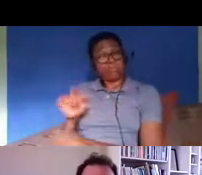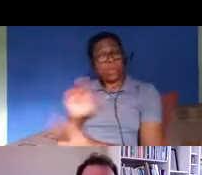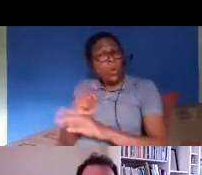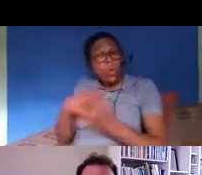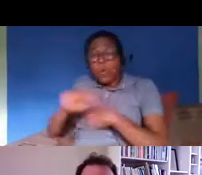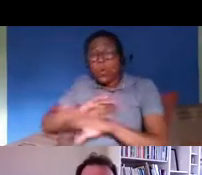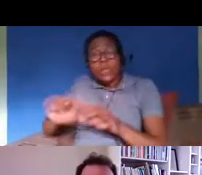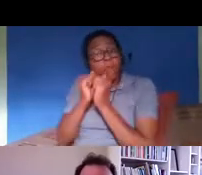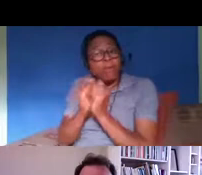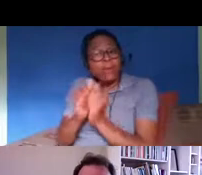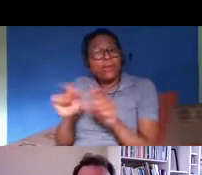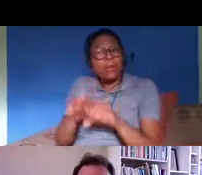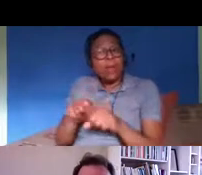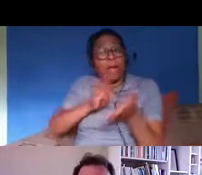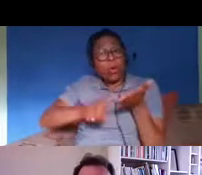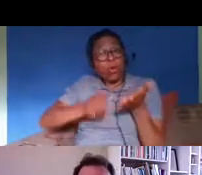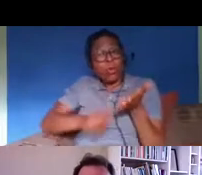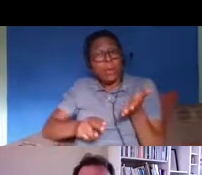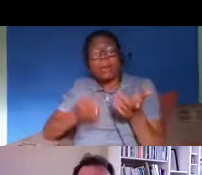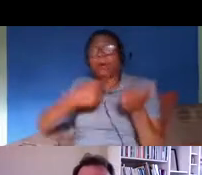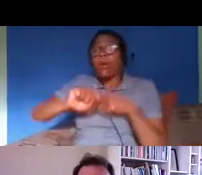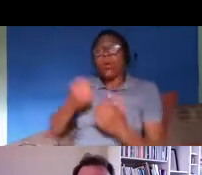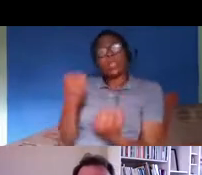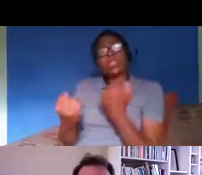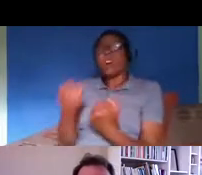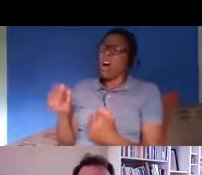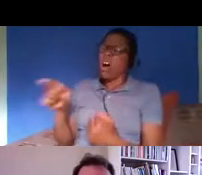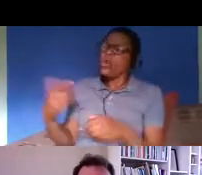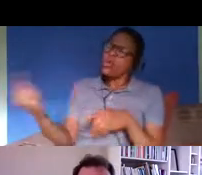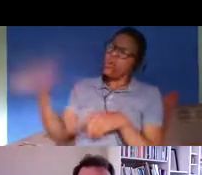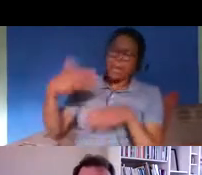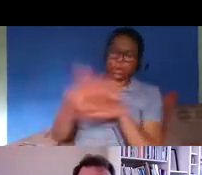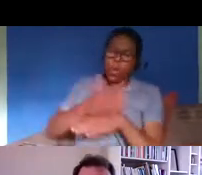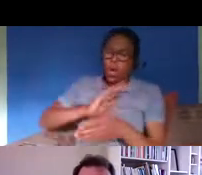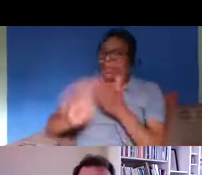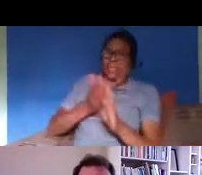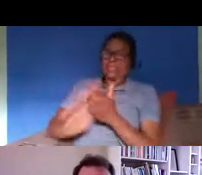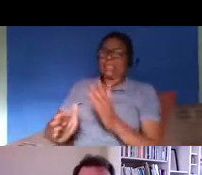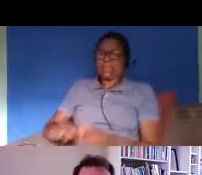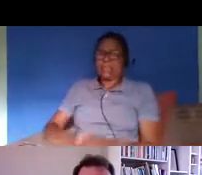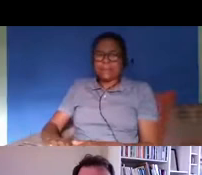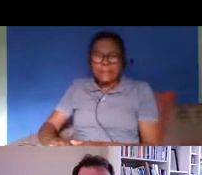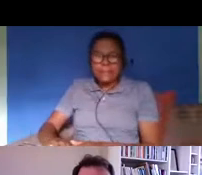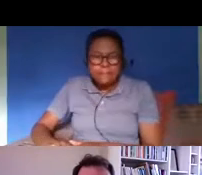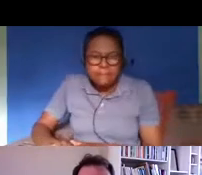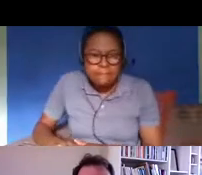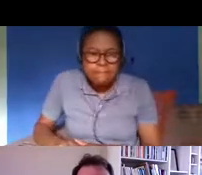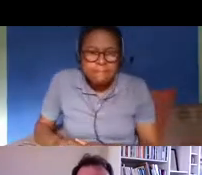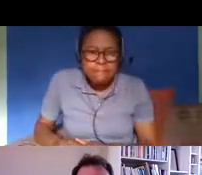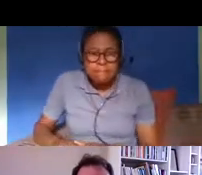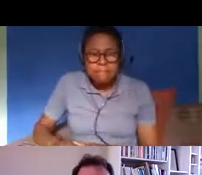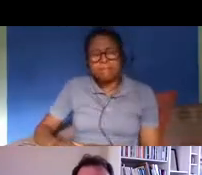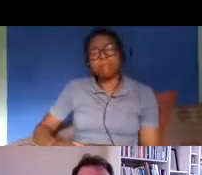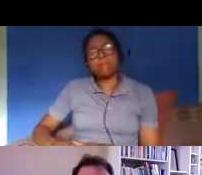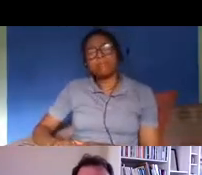is for a phrase that's quite common in the united states with campaigners but hasn't really been used in this country so much is to think instead of